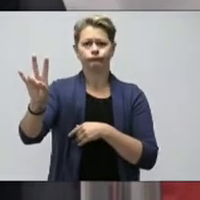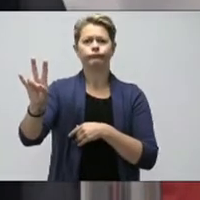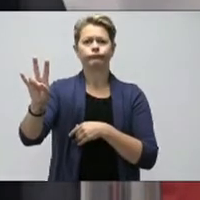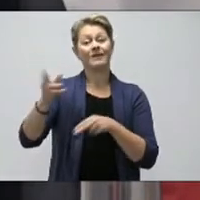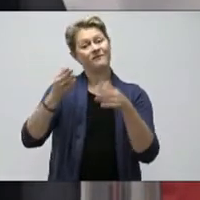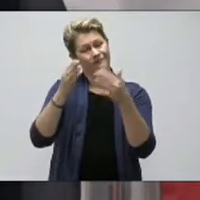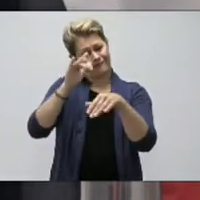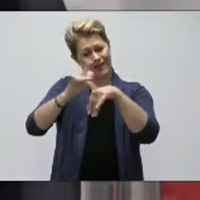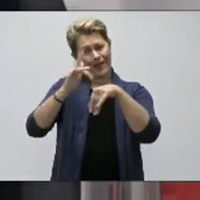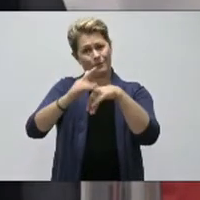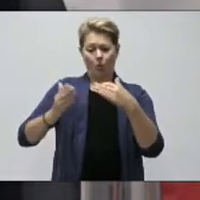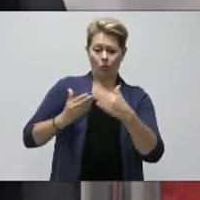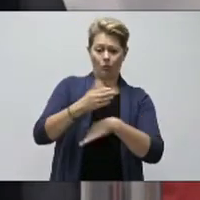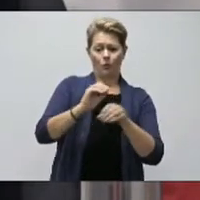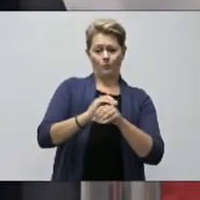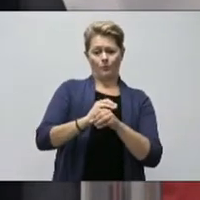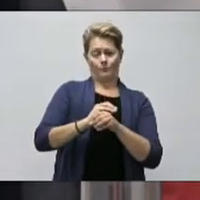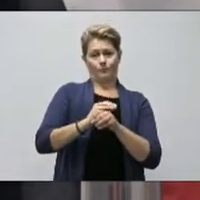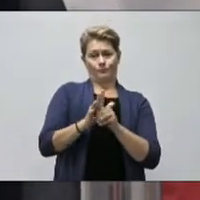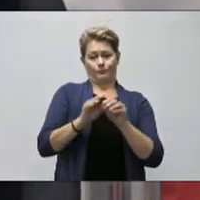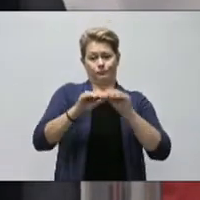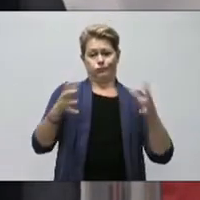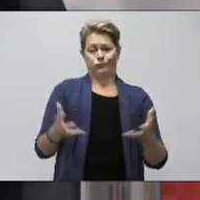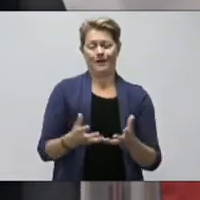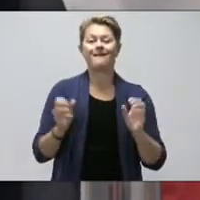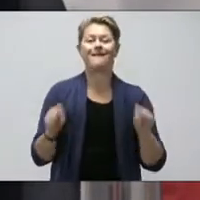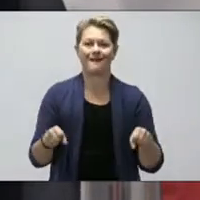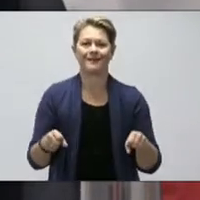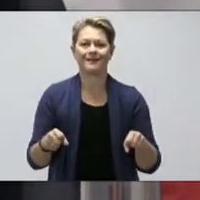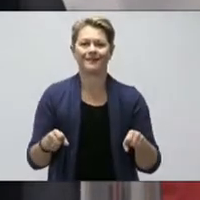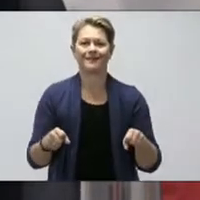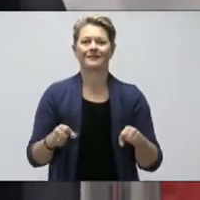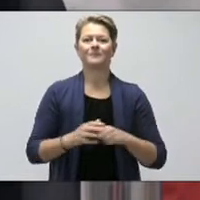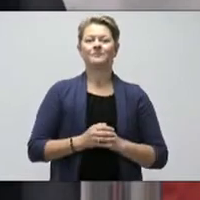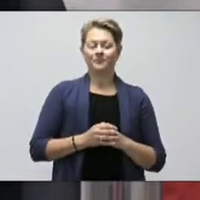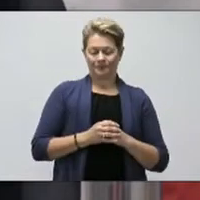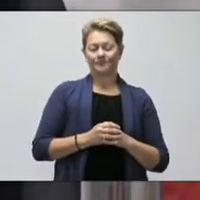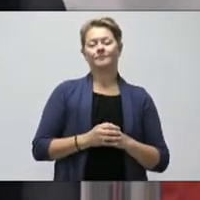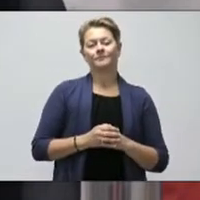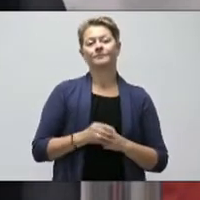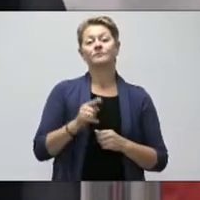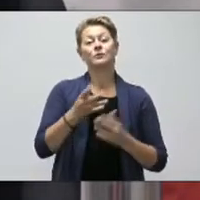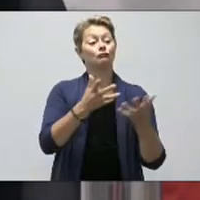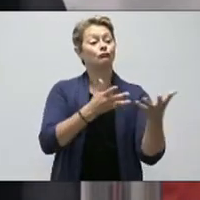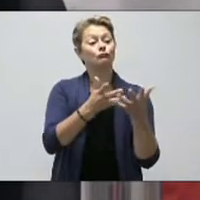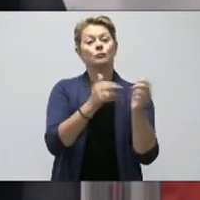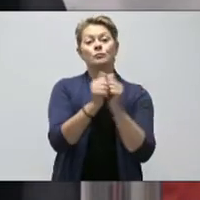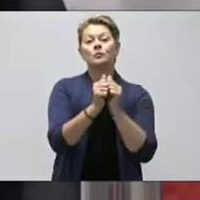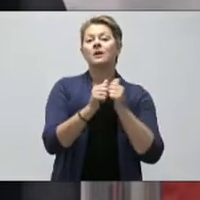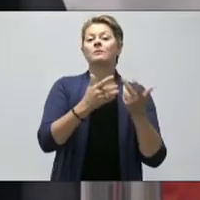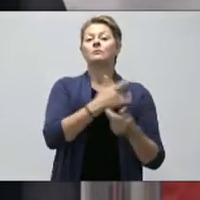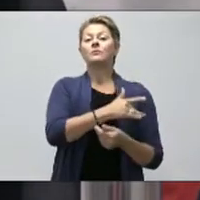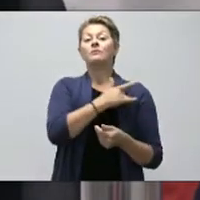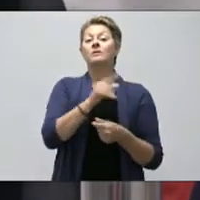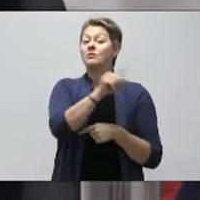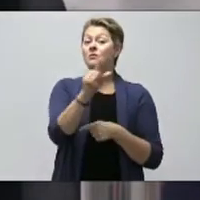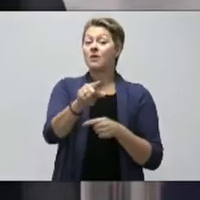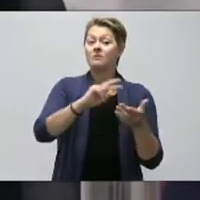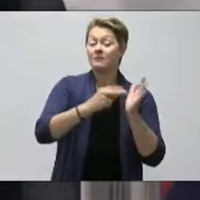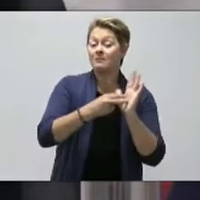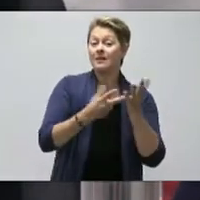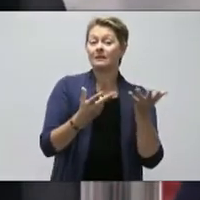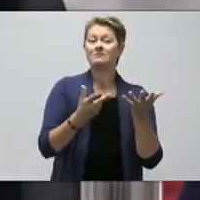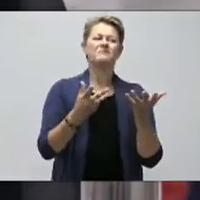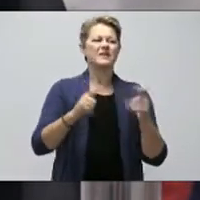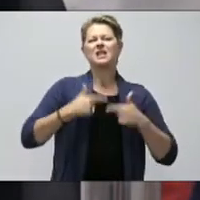pandemic. Not just in MyGovNL, but throughout your online dealings with the provincial government, my hope is that we can make things easier and